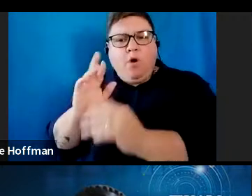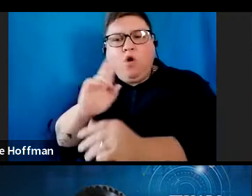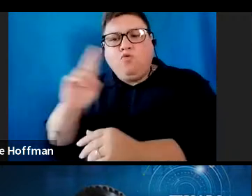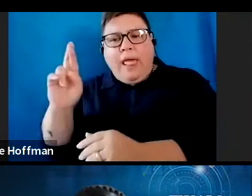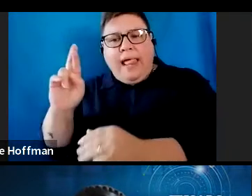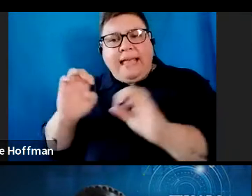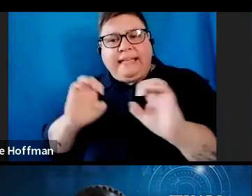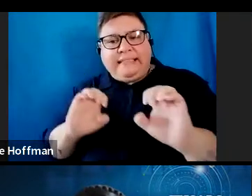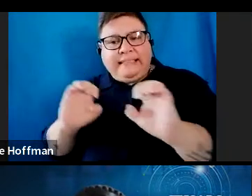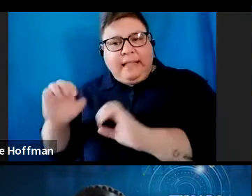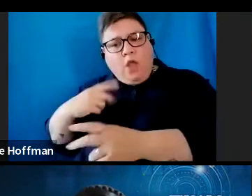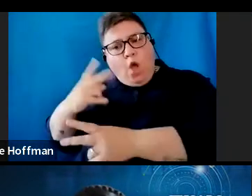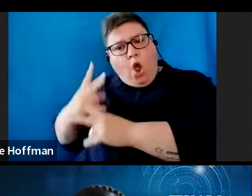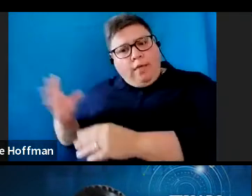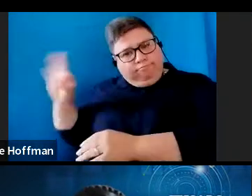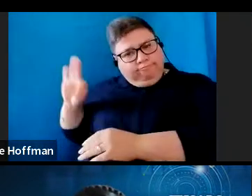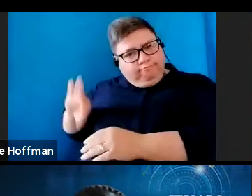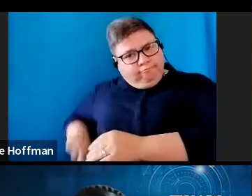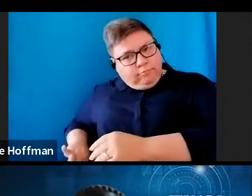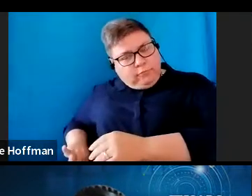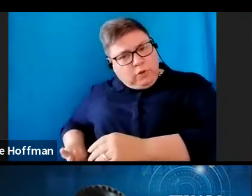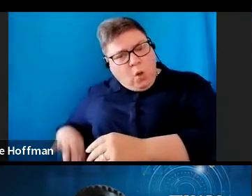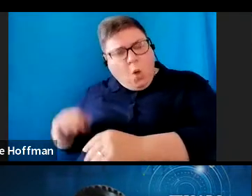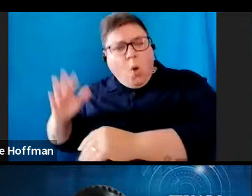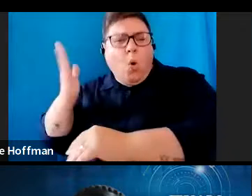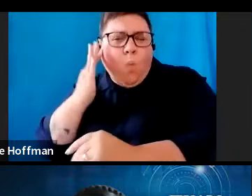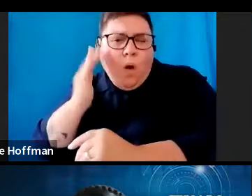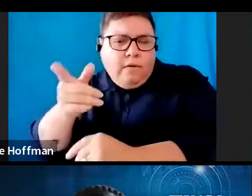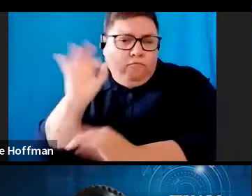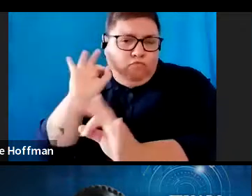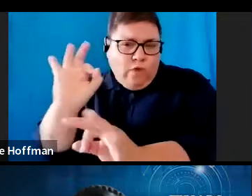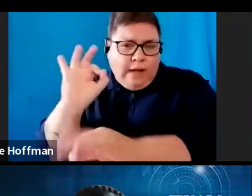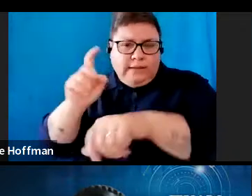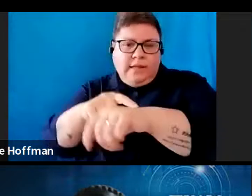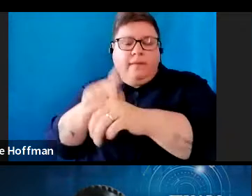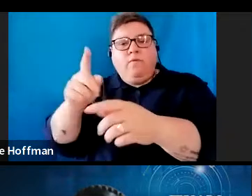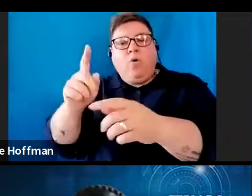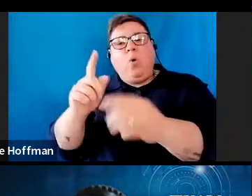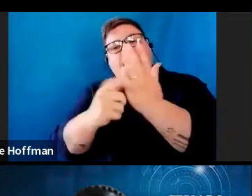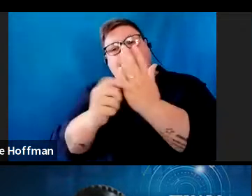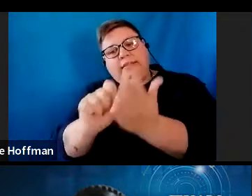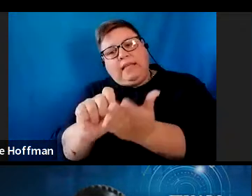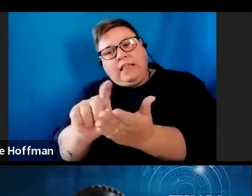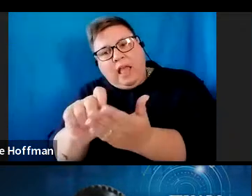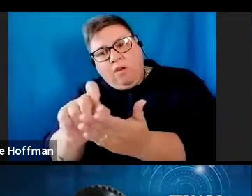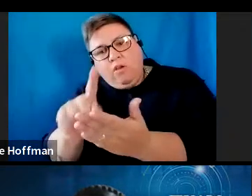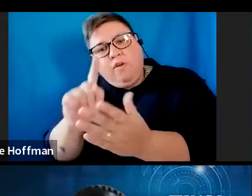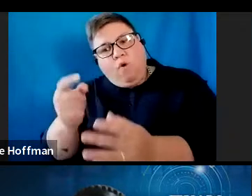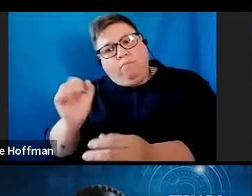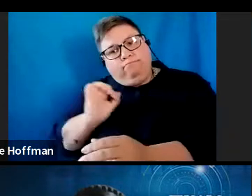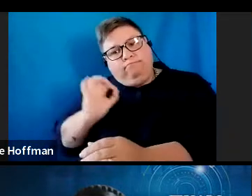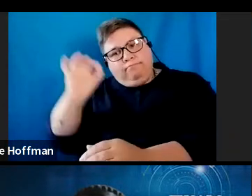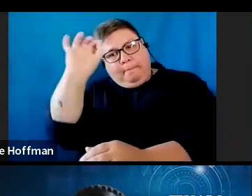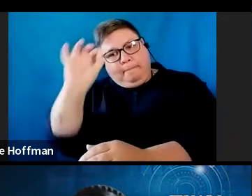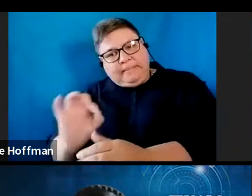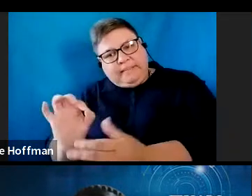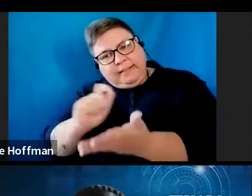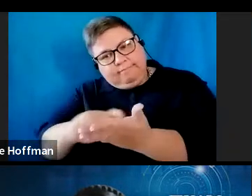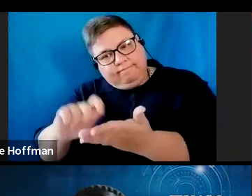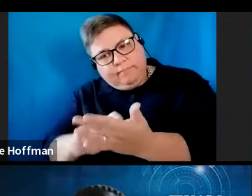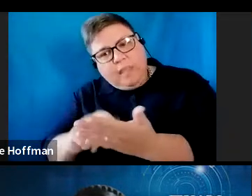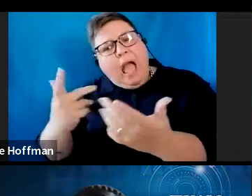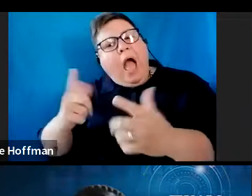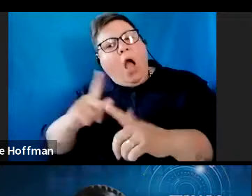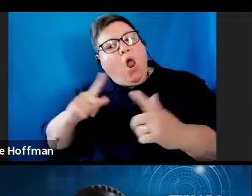paid on commission. When is the right time to apply for my tax directive for a fixed percentage and how long is it valid